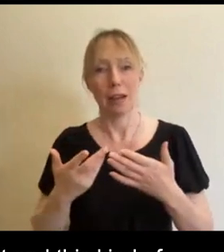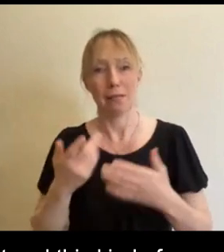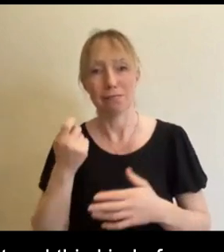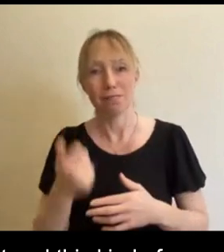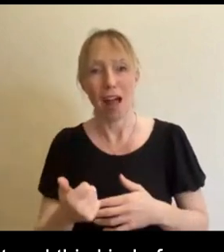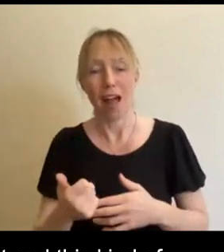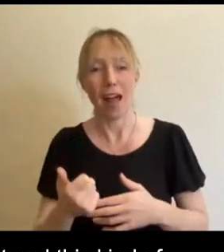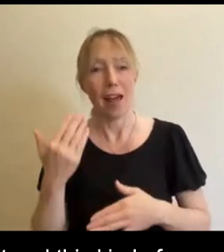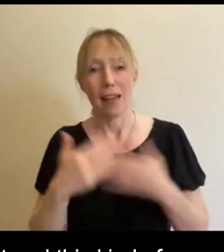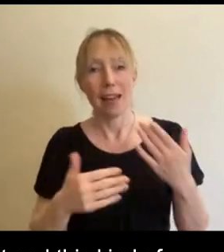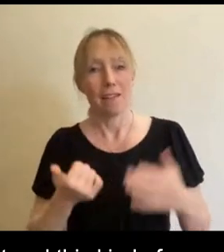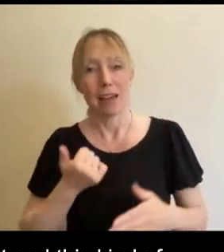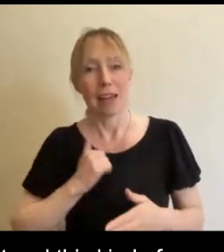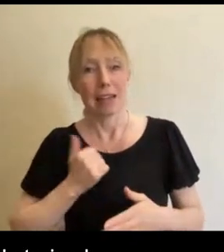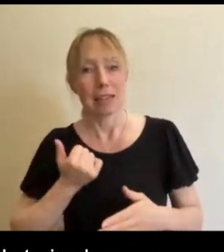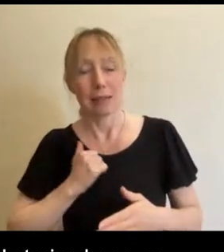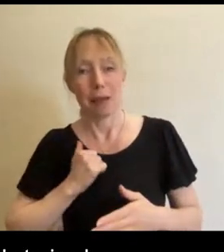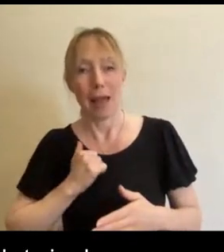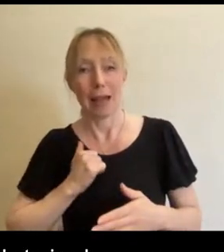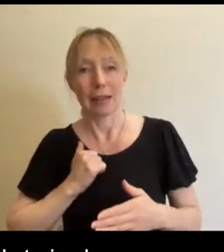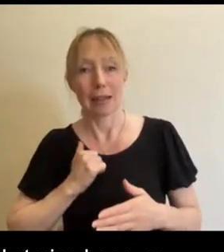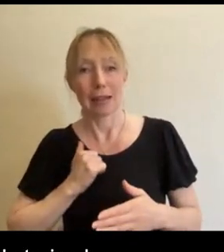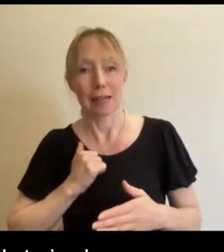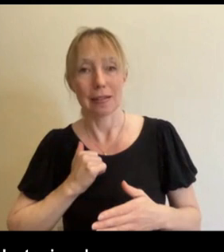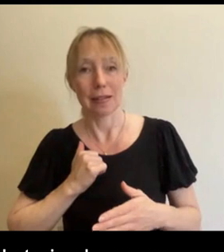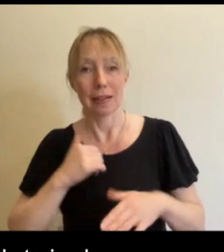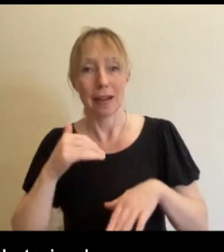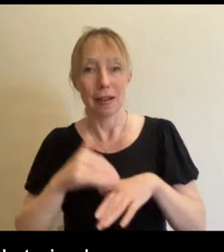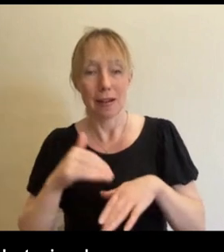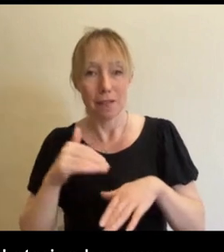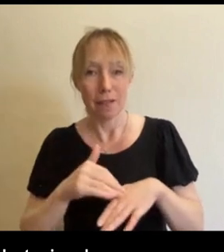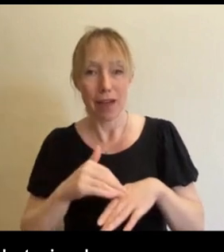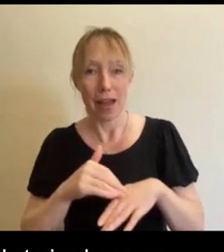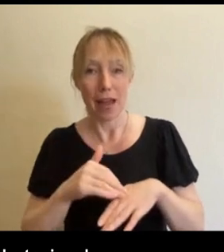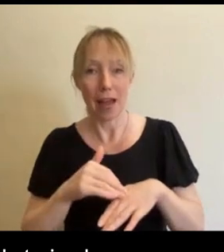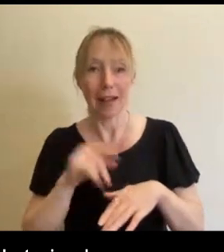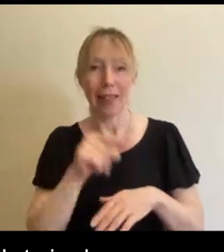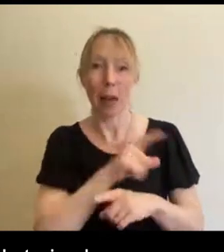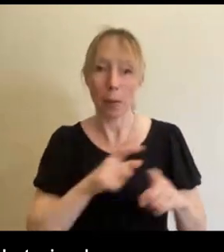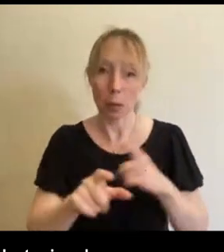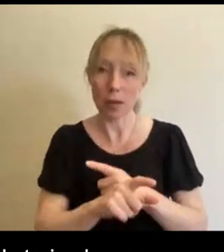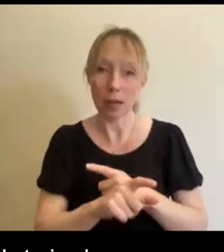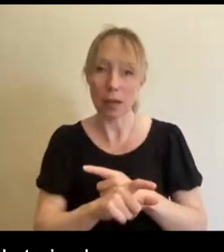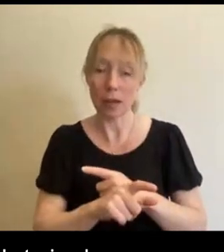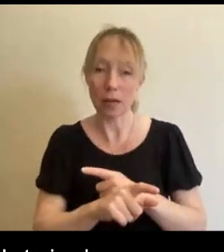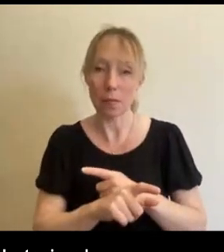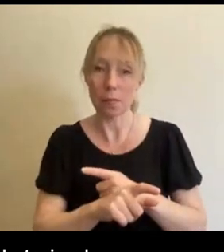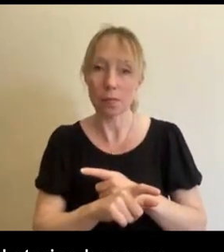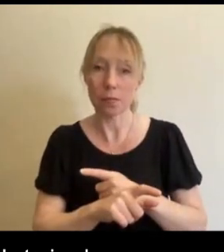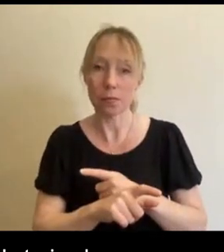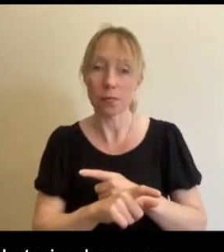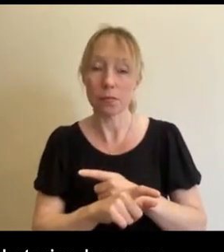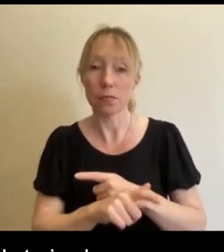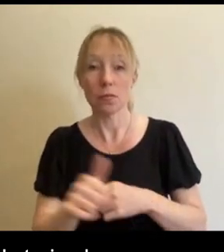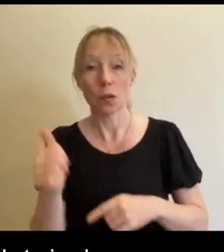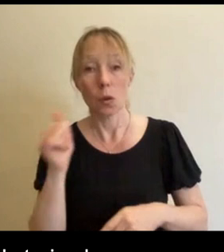expected that it happened to also it affect to this community. Because as we